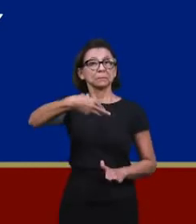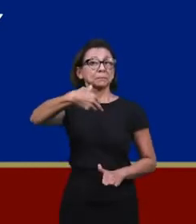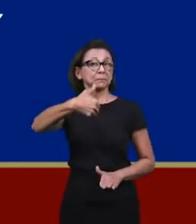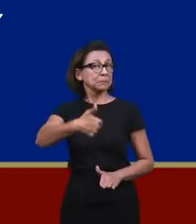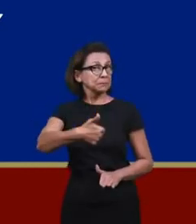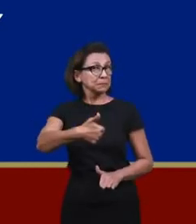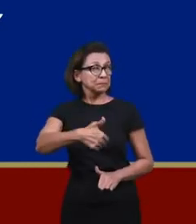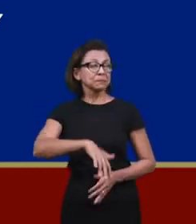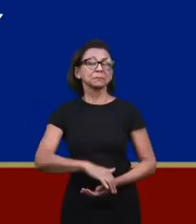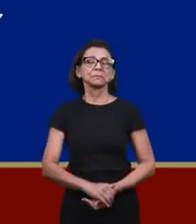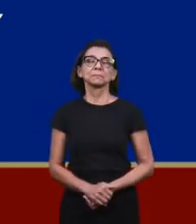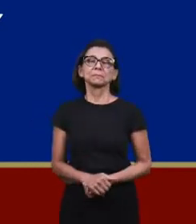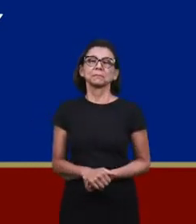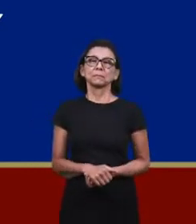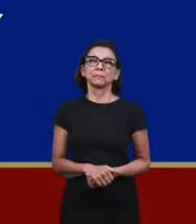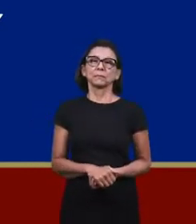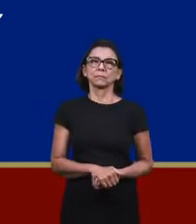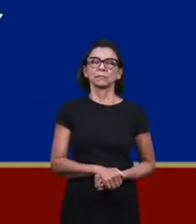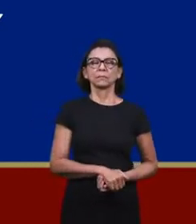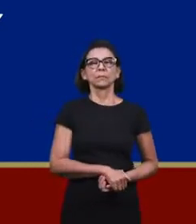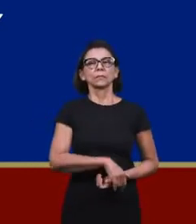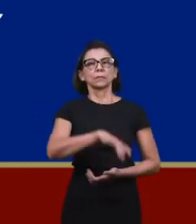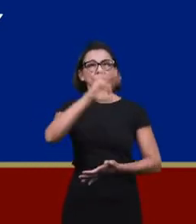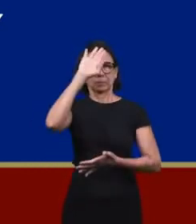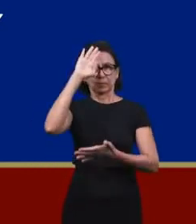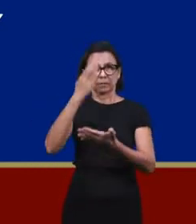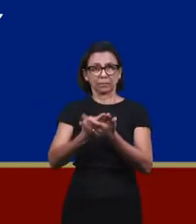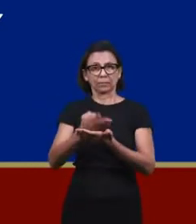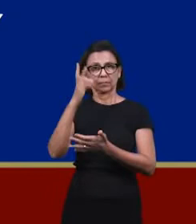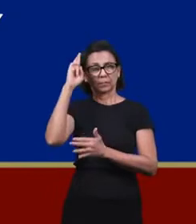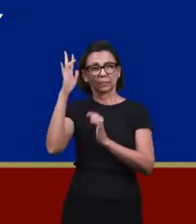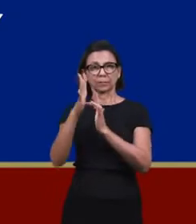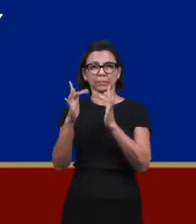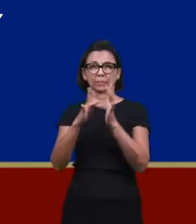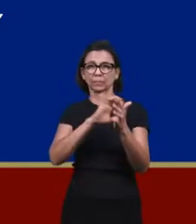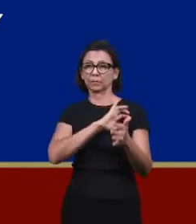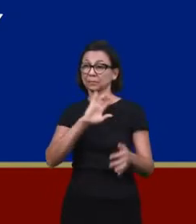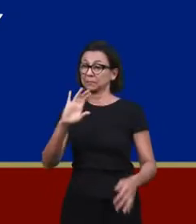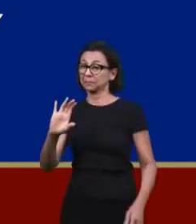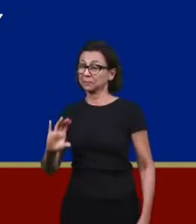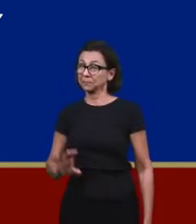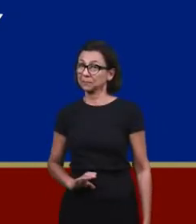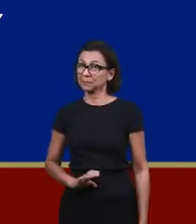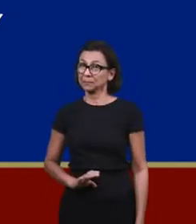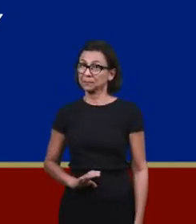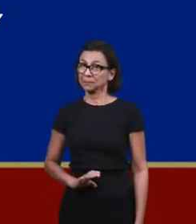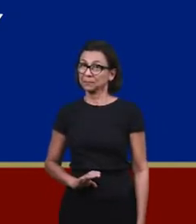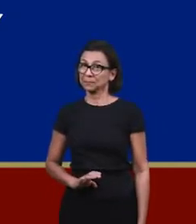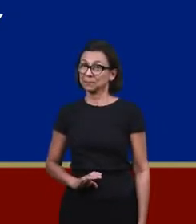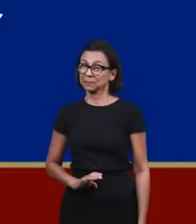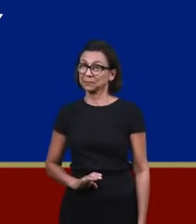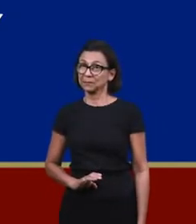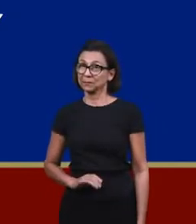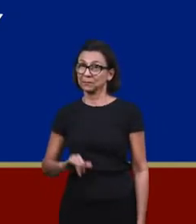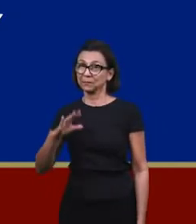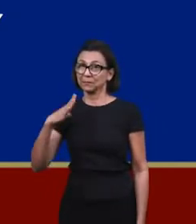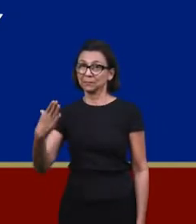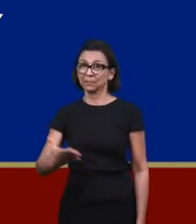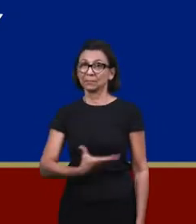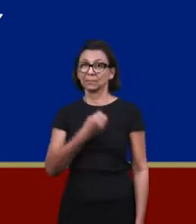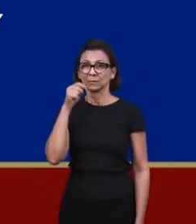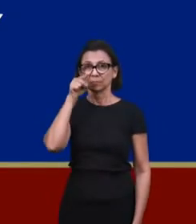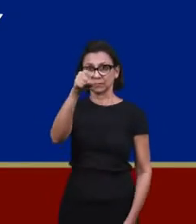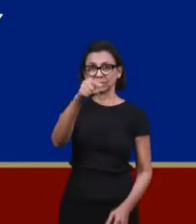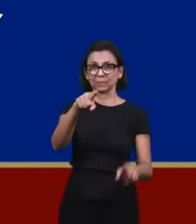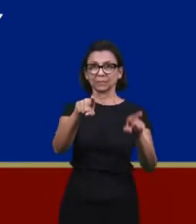So they said, believe on the Lord Jesus Christ, and you will be saved, you and in your